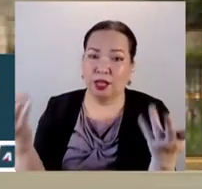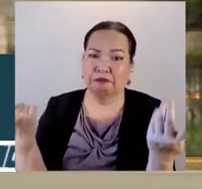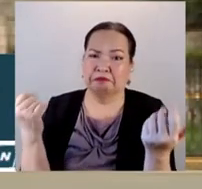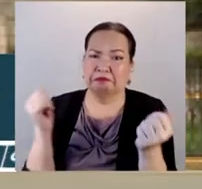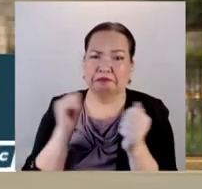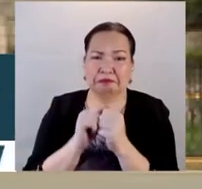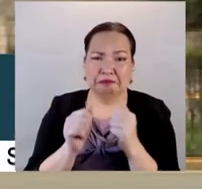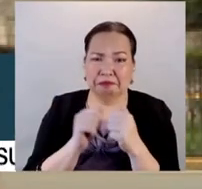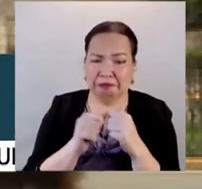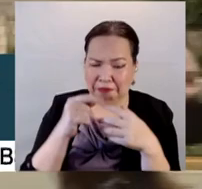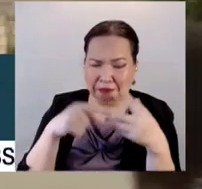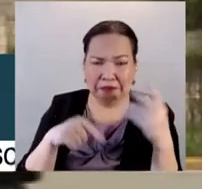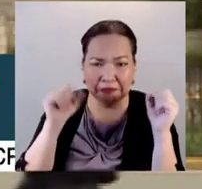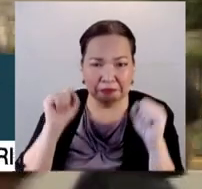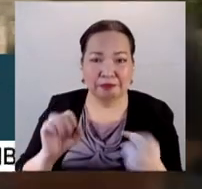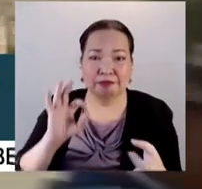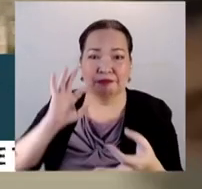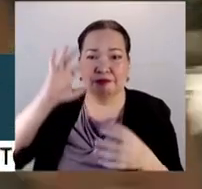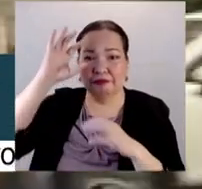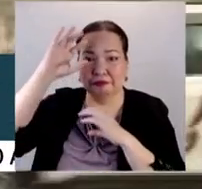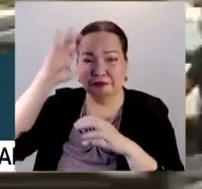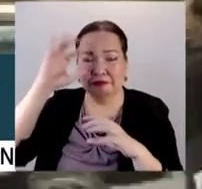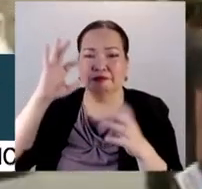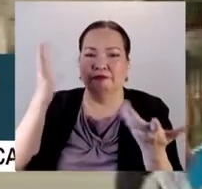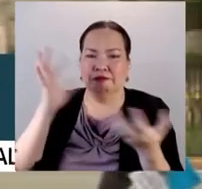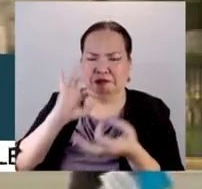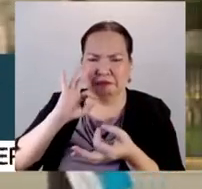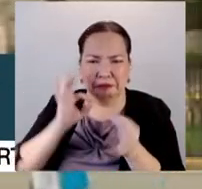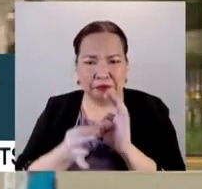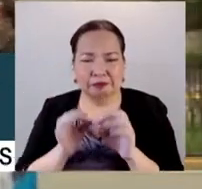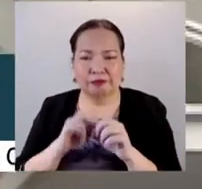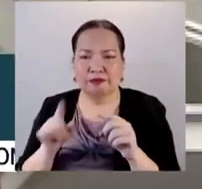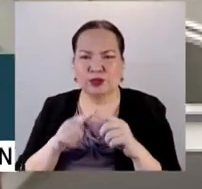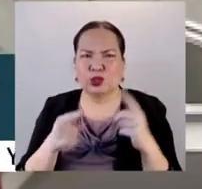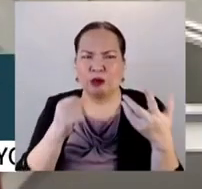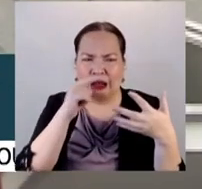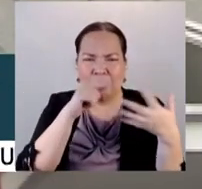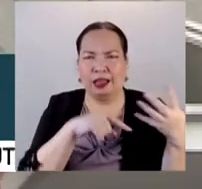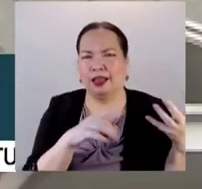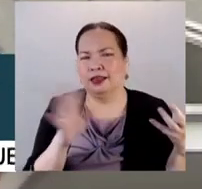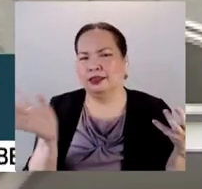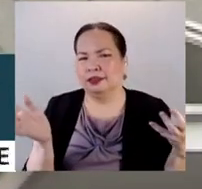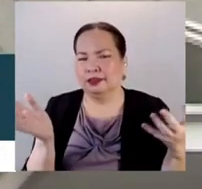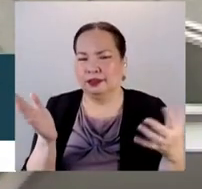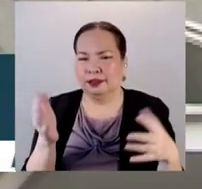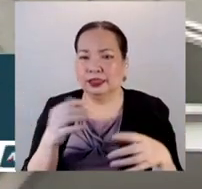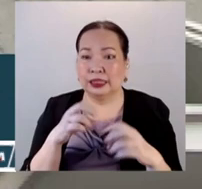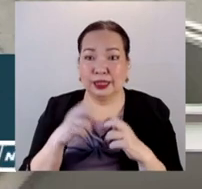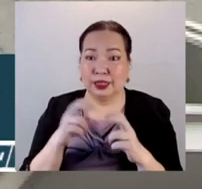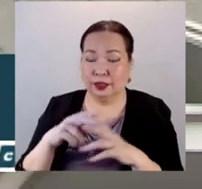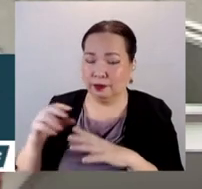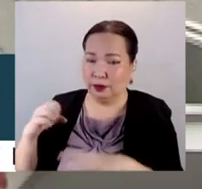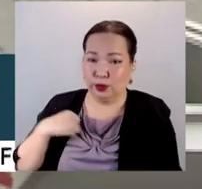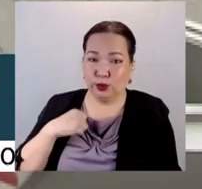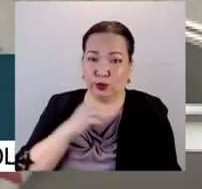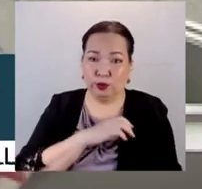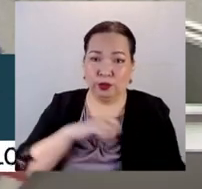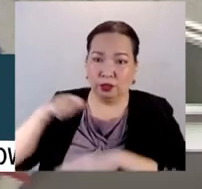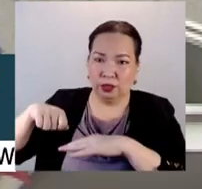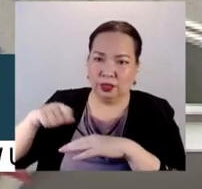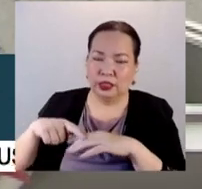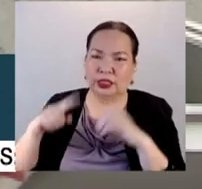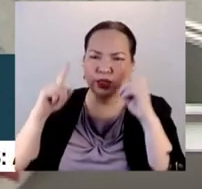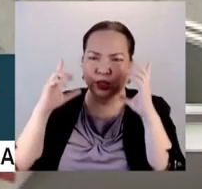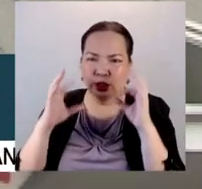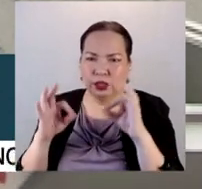At the same time, there are several loopholes of that law, when in fact even our Supreme Court had changed its decision